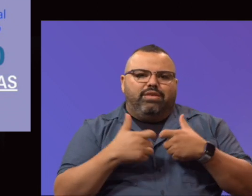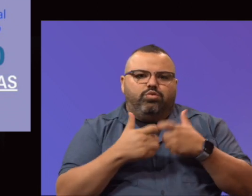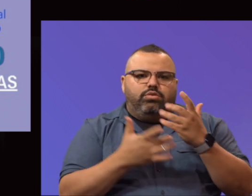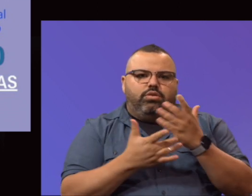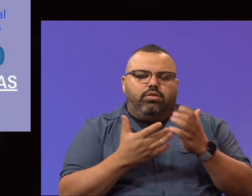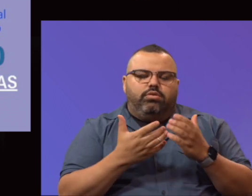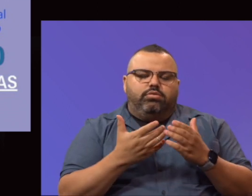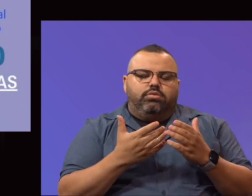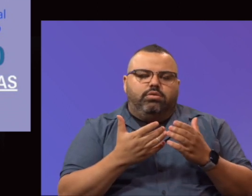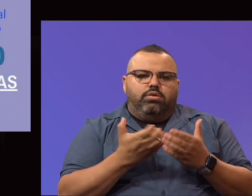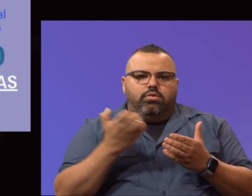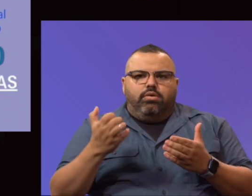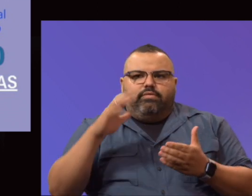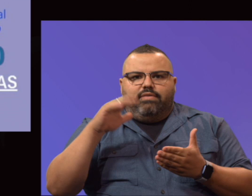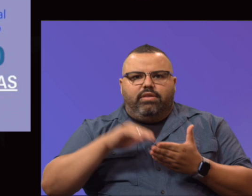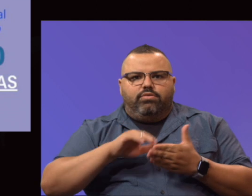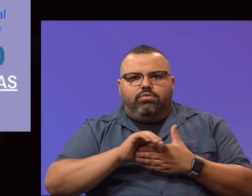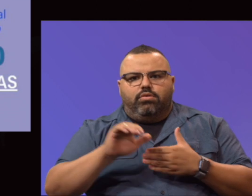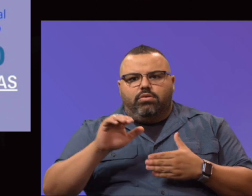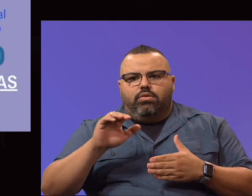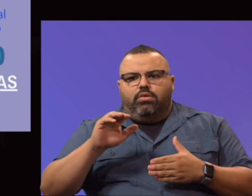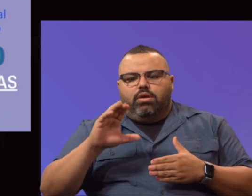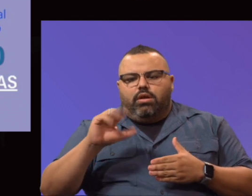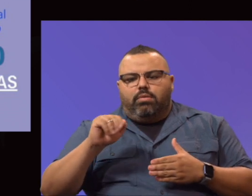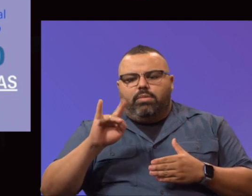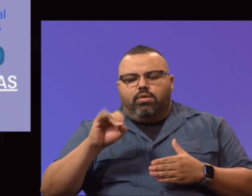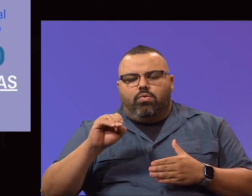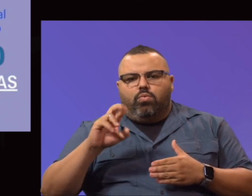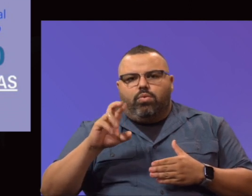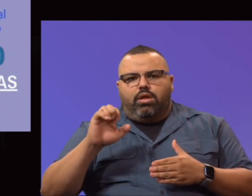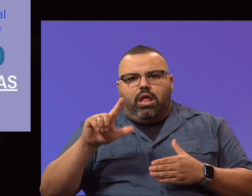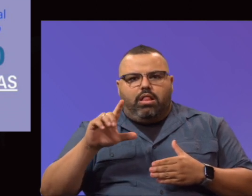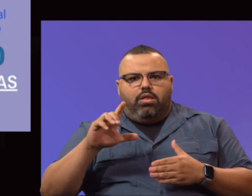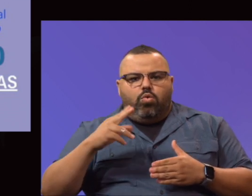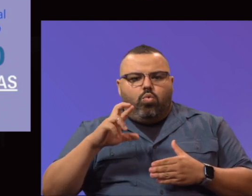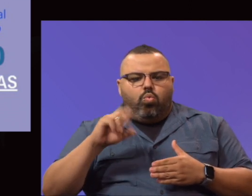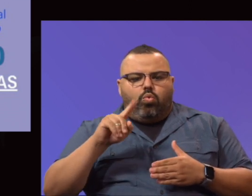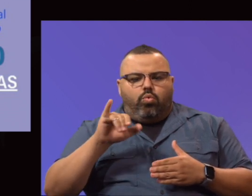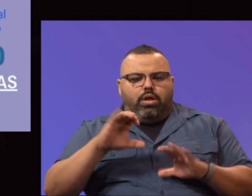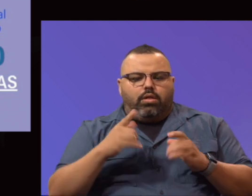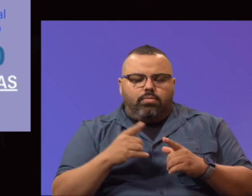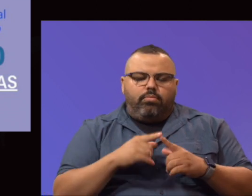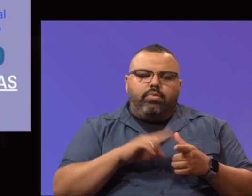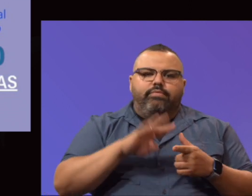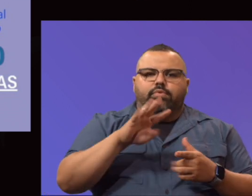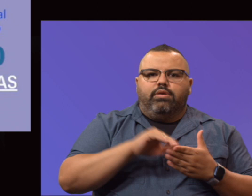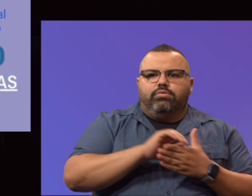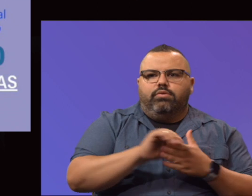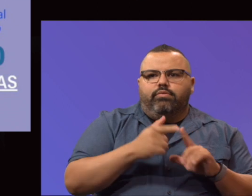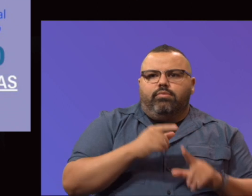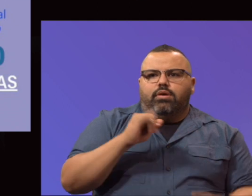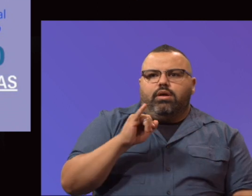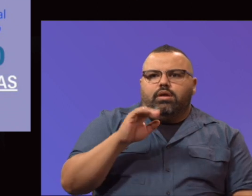scholarships for our $4,000 from IEM at BECAS and the 2020. I want to thank them for the great work that they continue